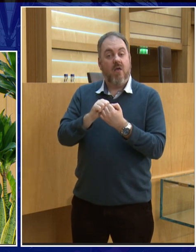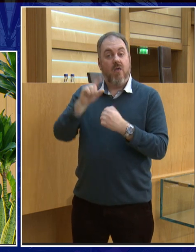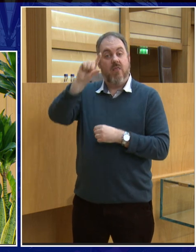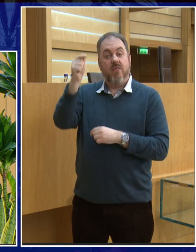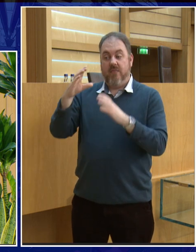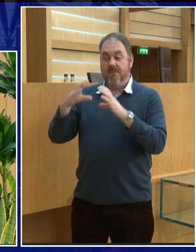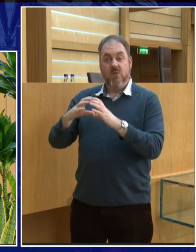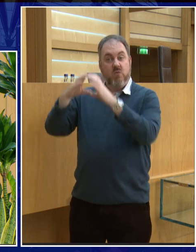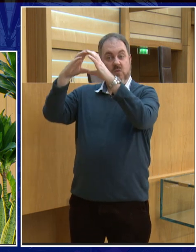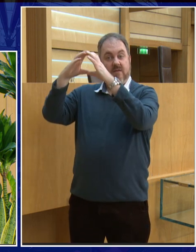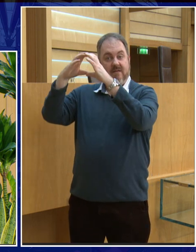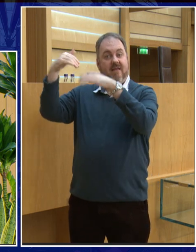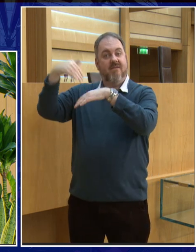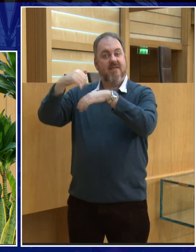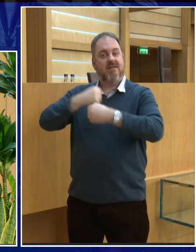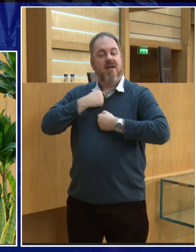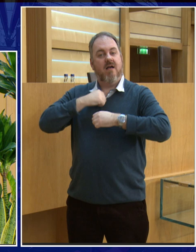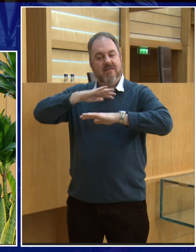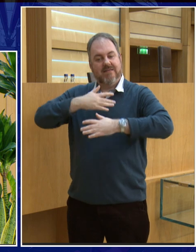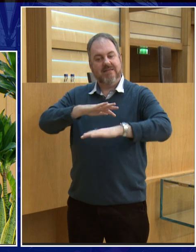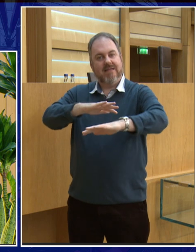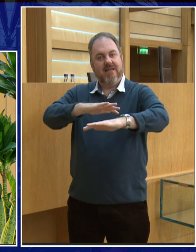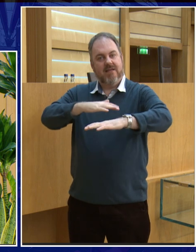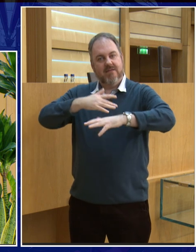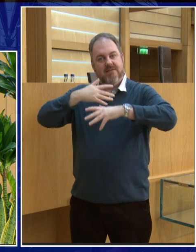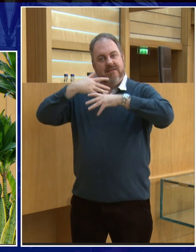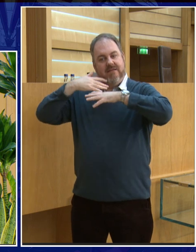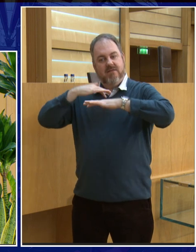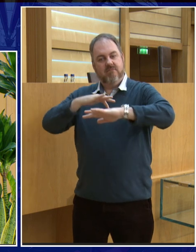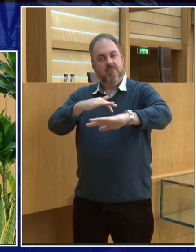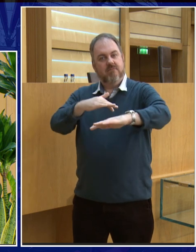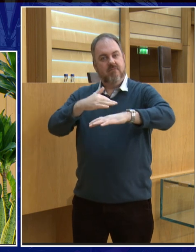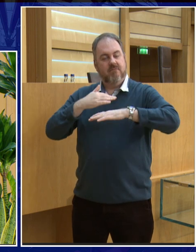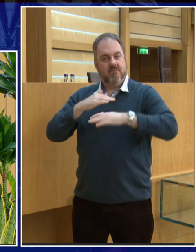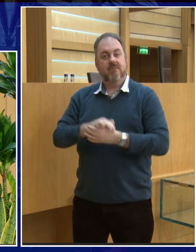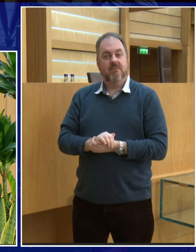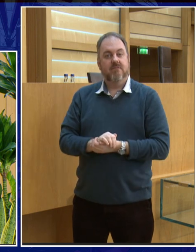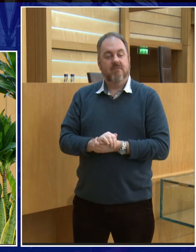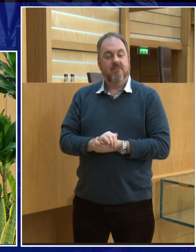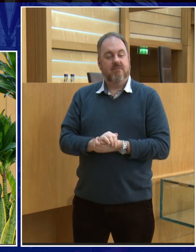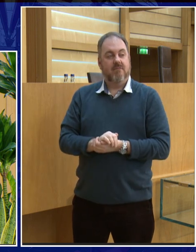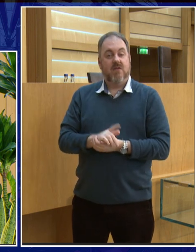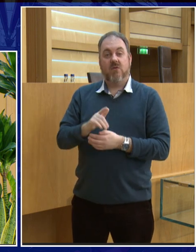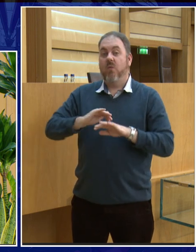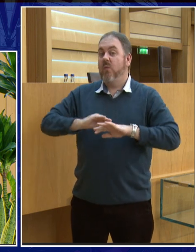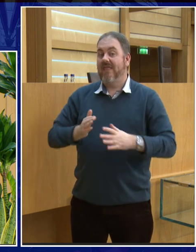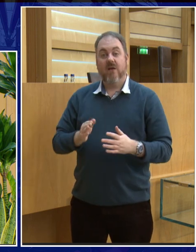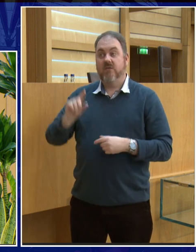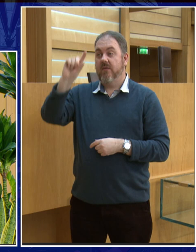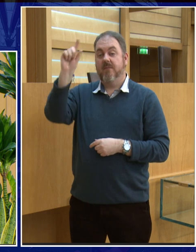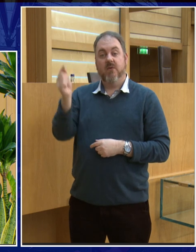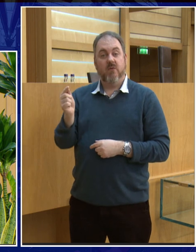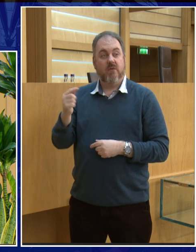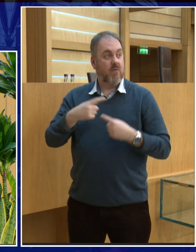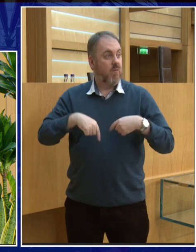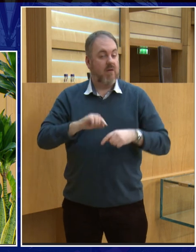created life here on earth by creating a chemical called RNA which is the precursor to DNA so without the moon I don't think we'd even be